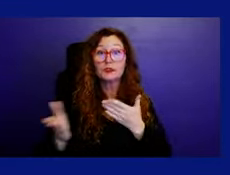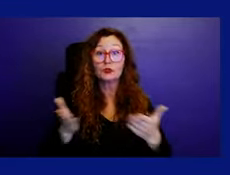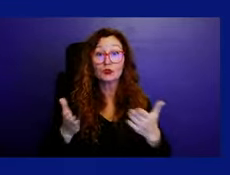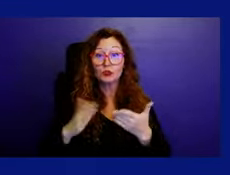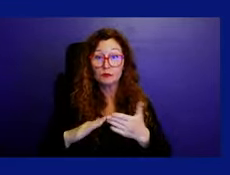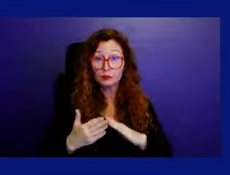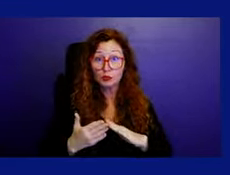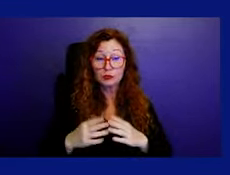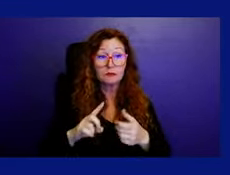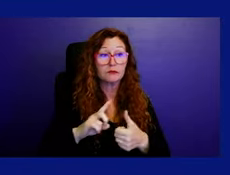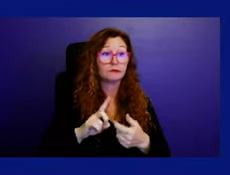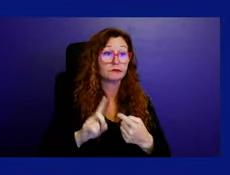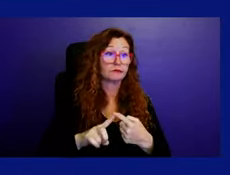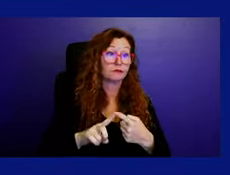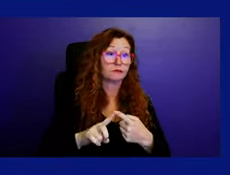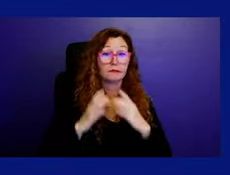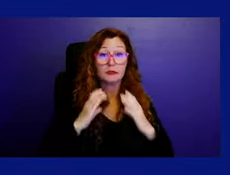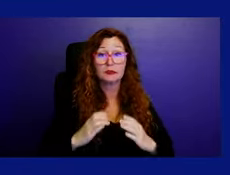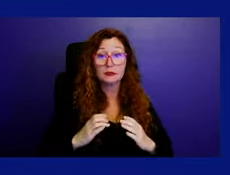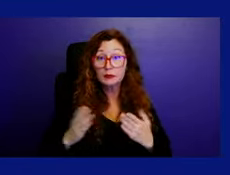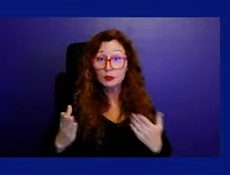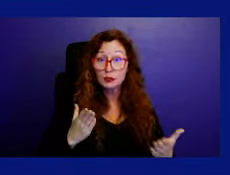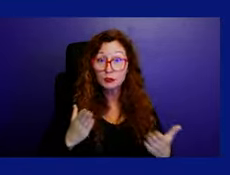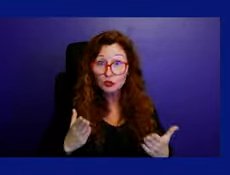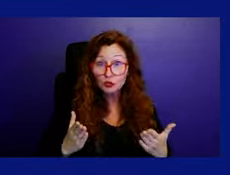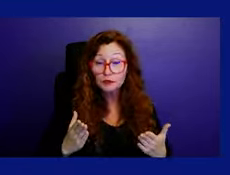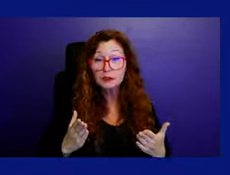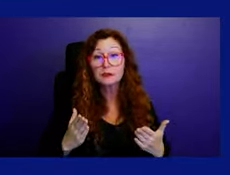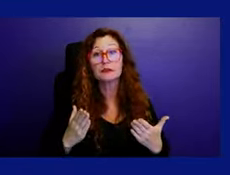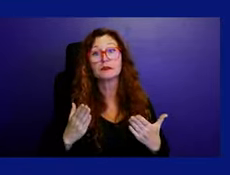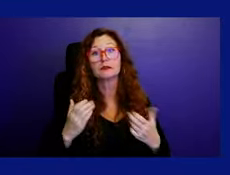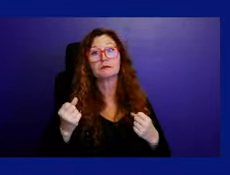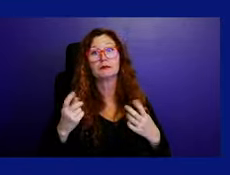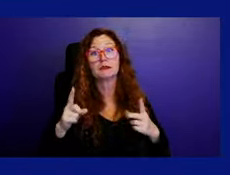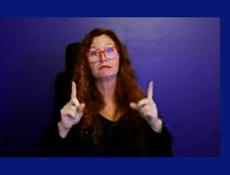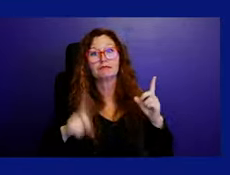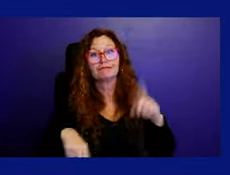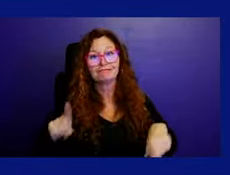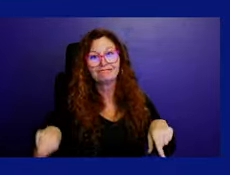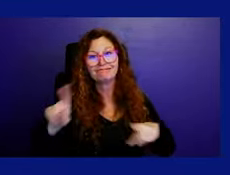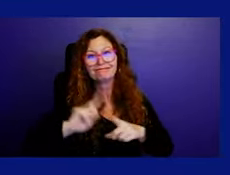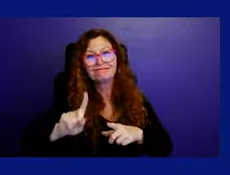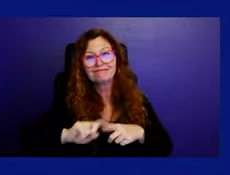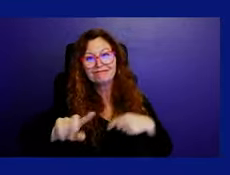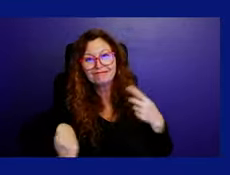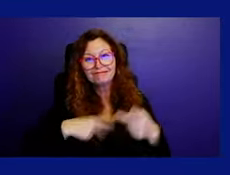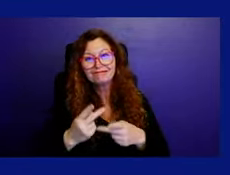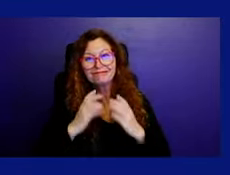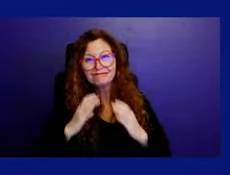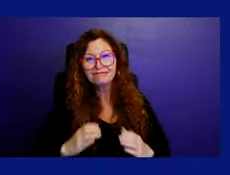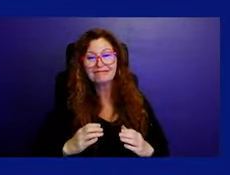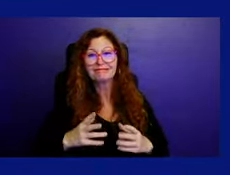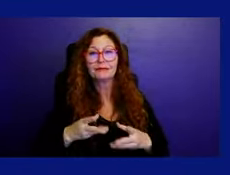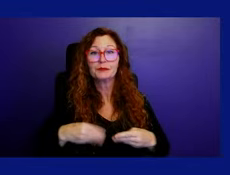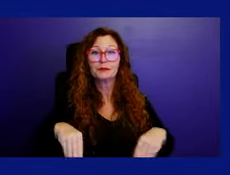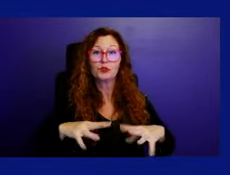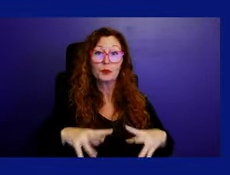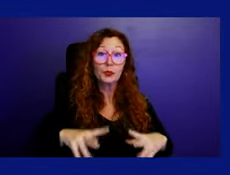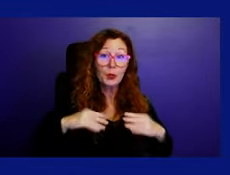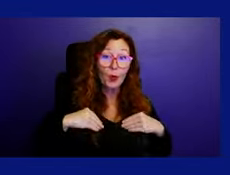customer service. Um, we do have a very wide range of customers. This ranges from property owners, developers, and business owners.